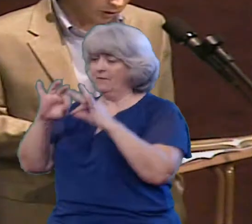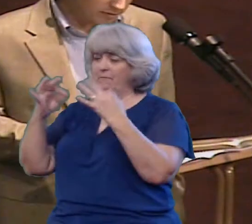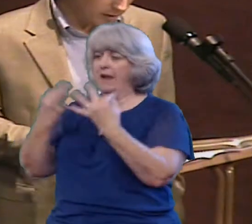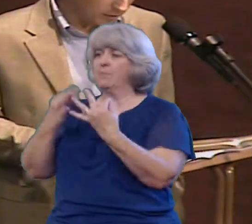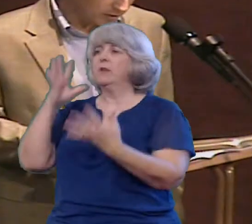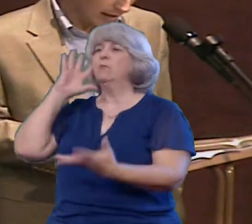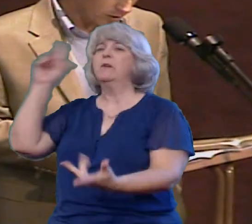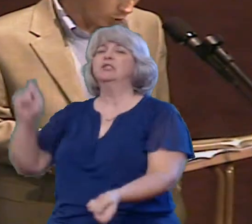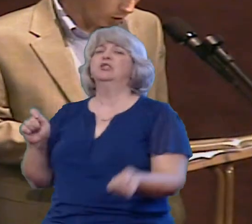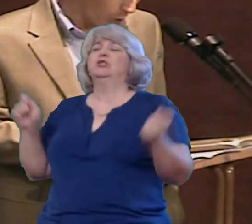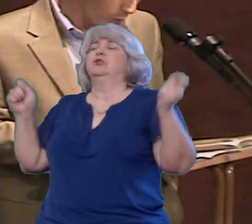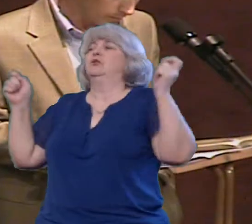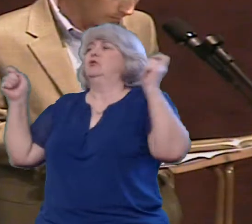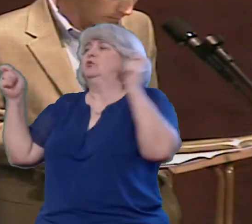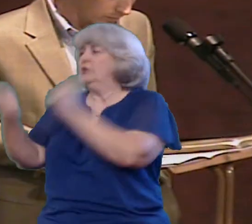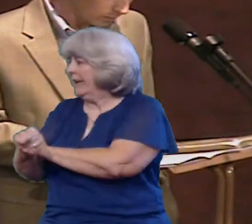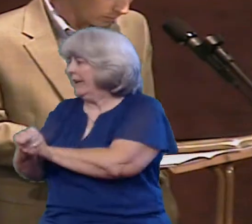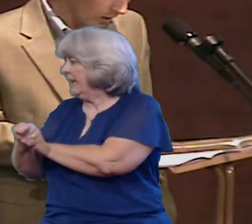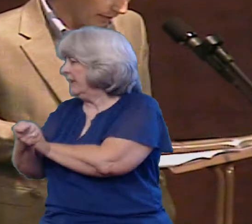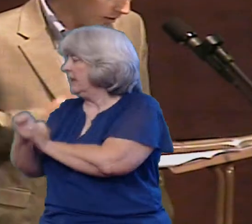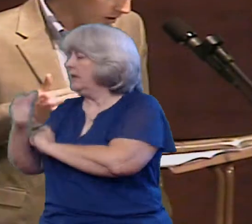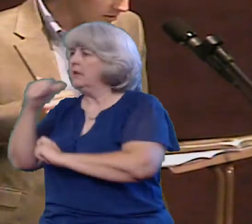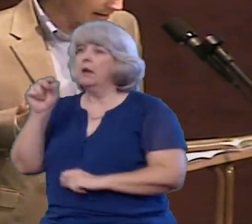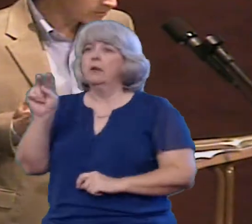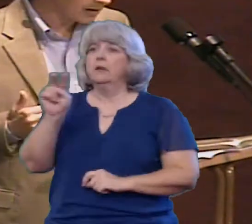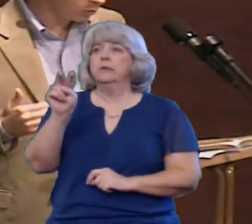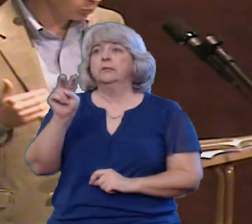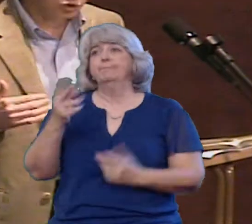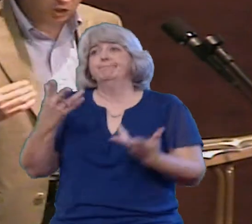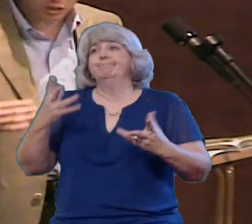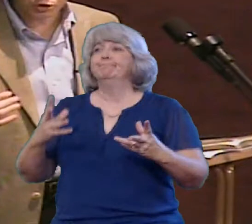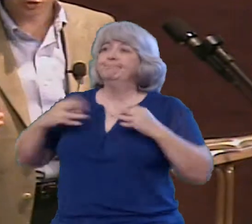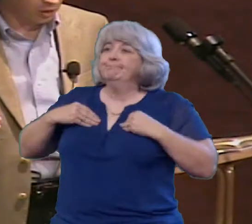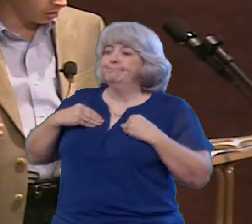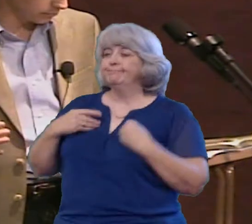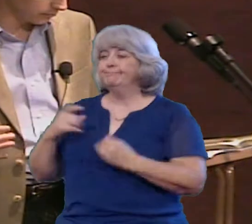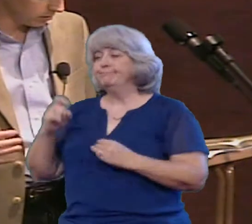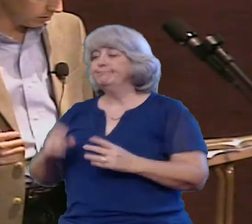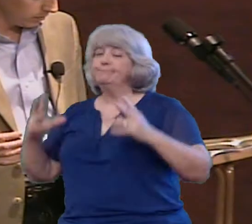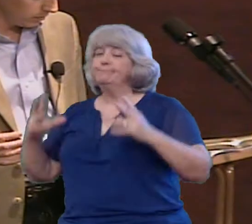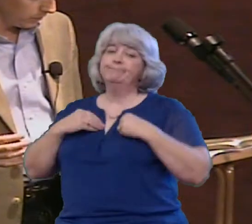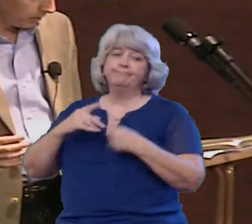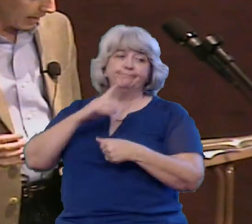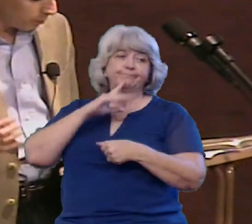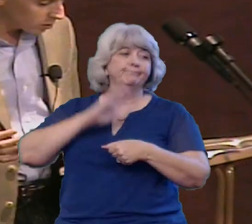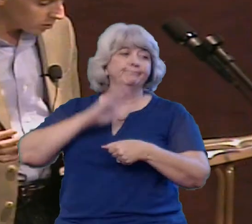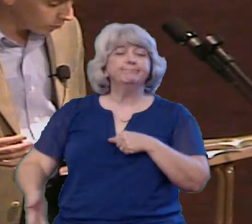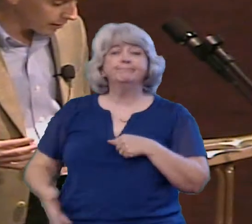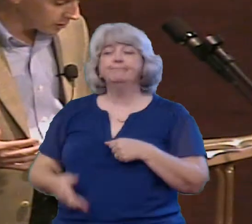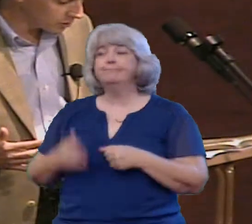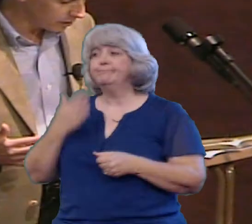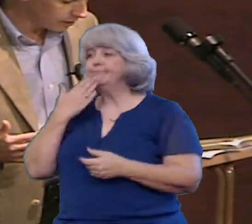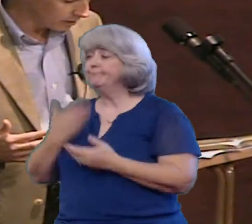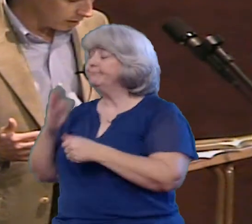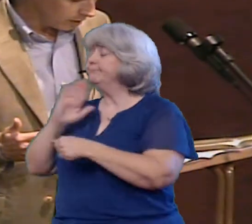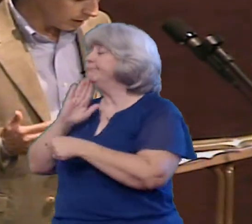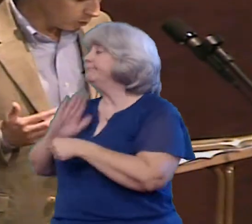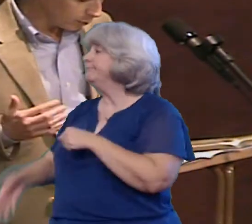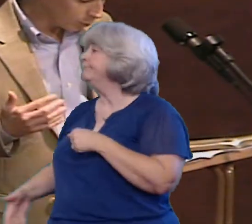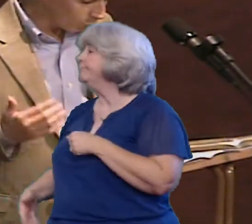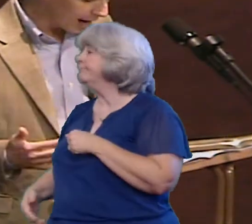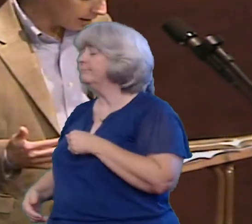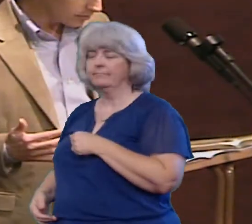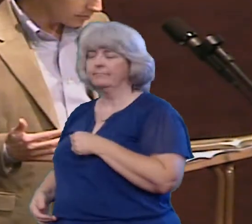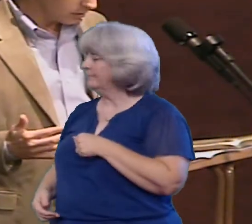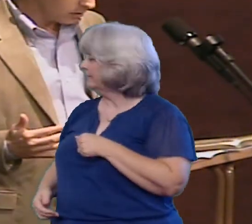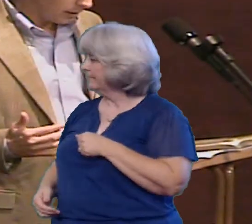They don't accept the status quo They are not satisfied with just good enough And with this motivation They